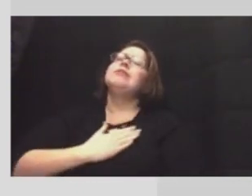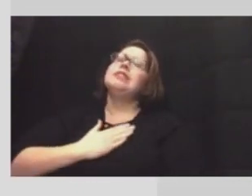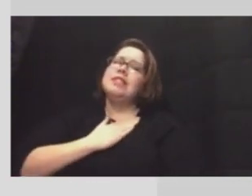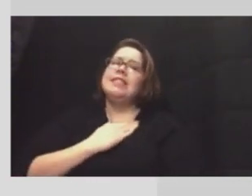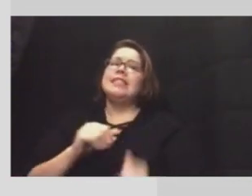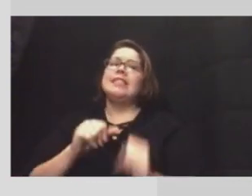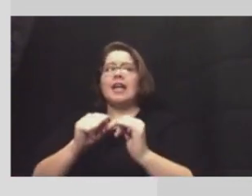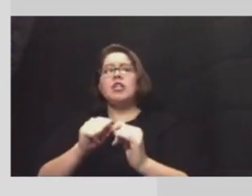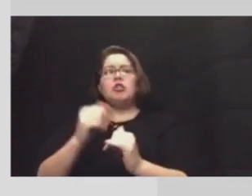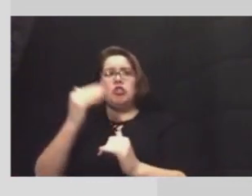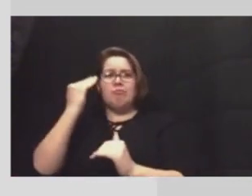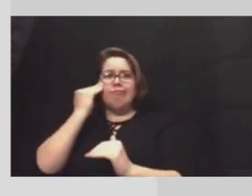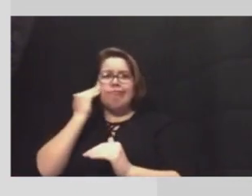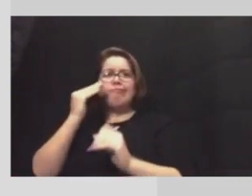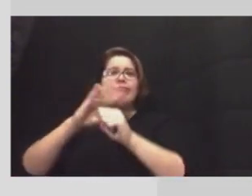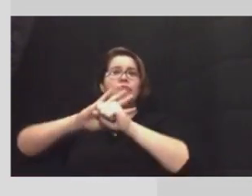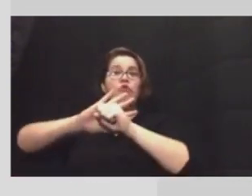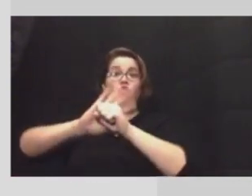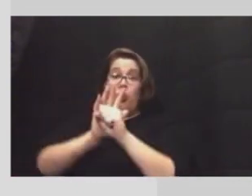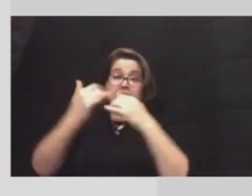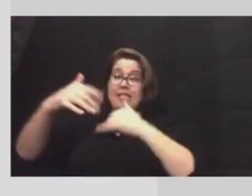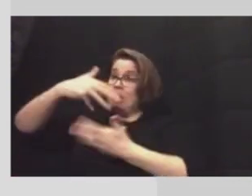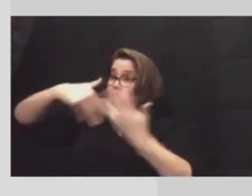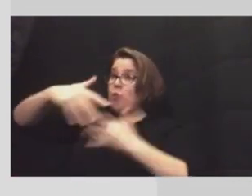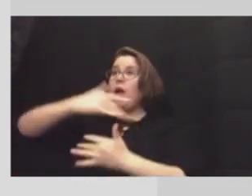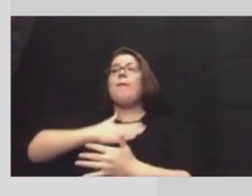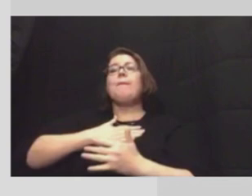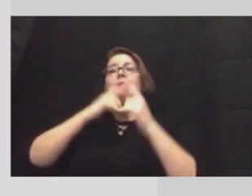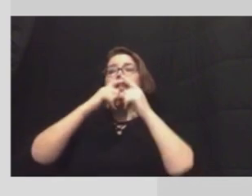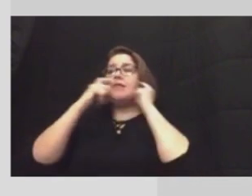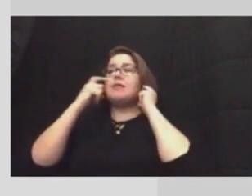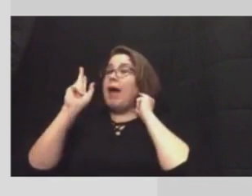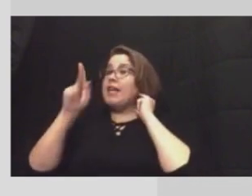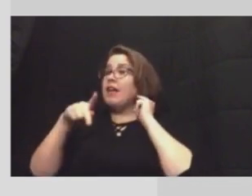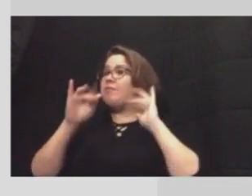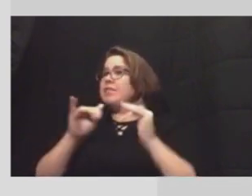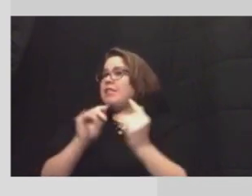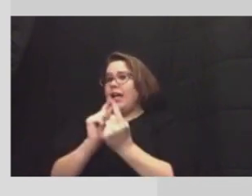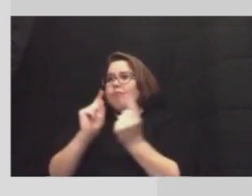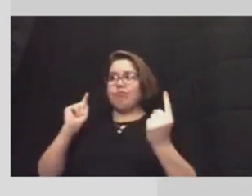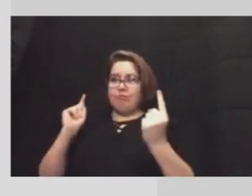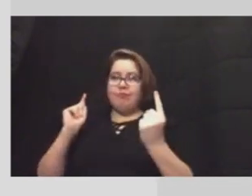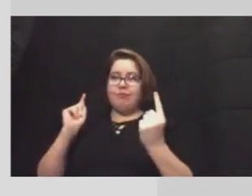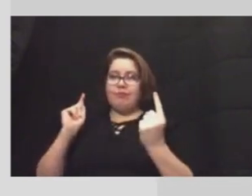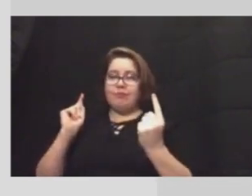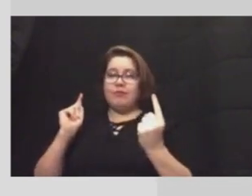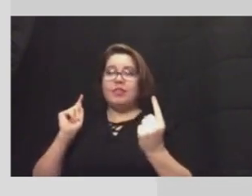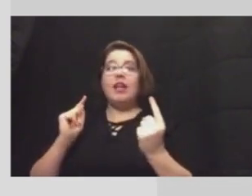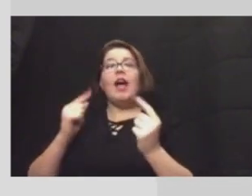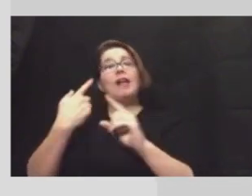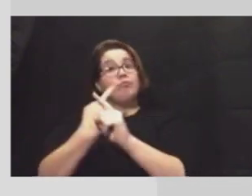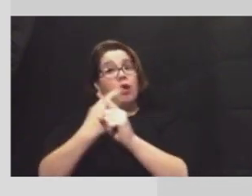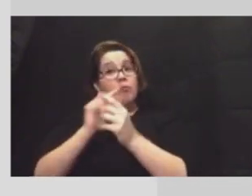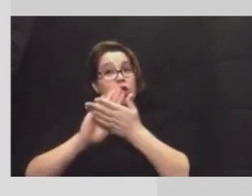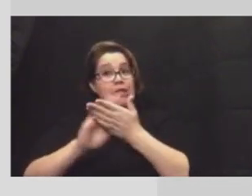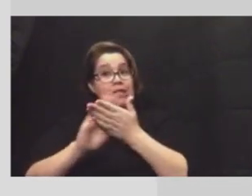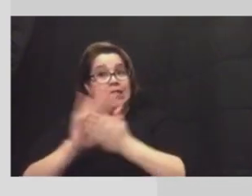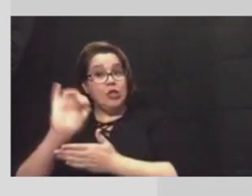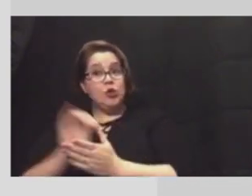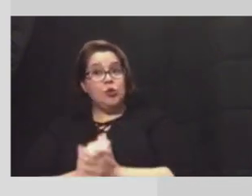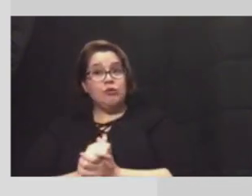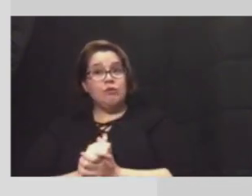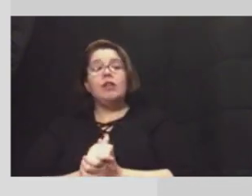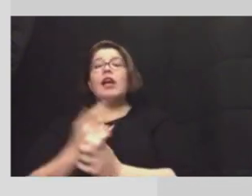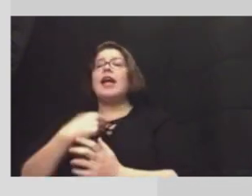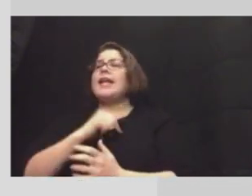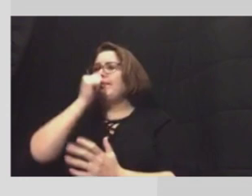be mindful of covid 19. Please continue to mask up practice physical distancing uh and proper hygiene and as